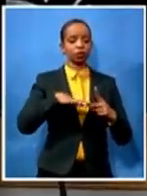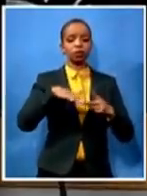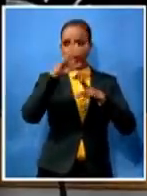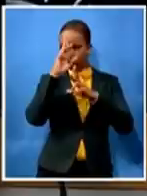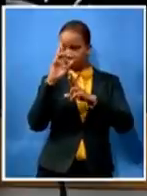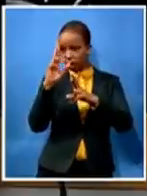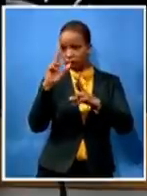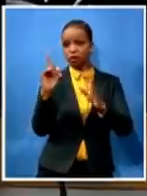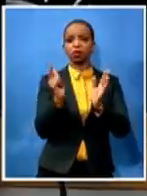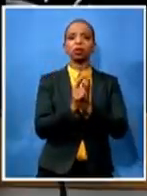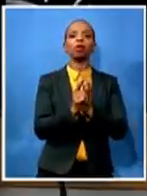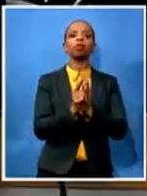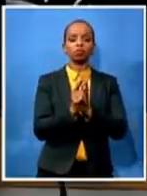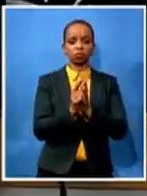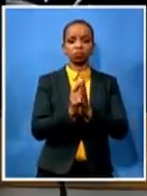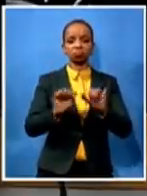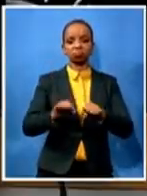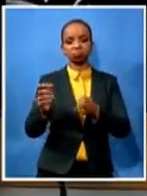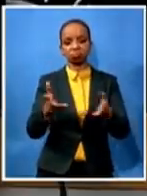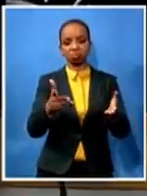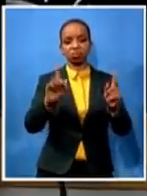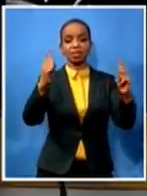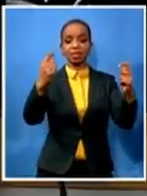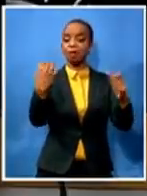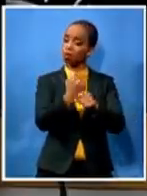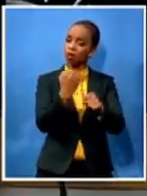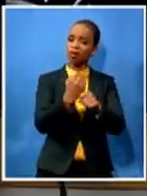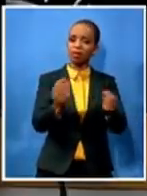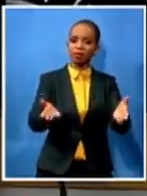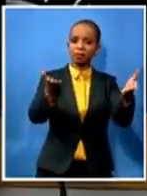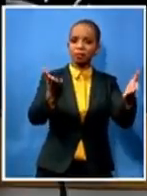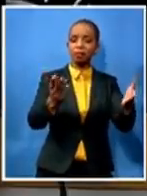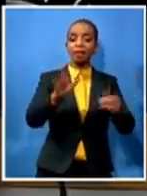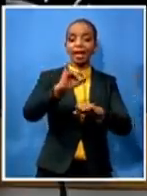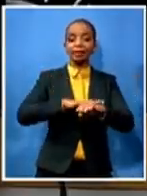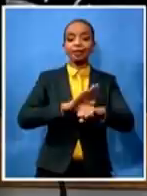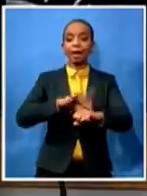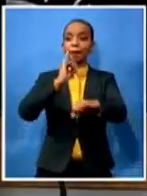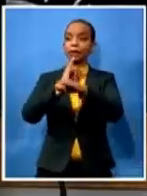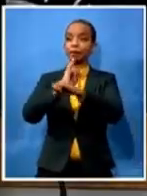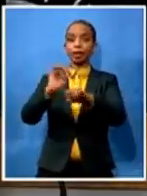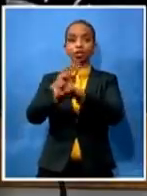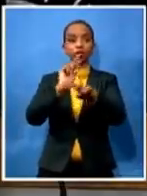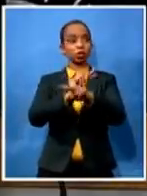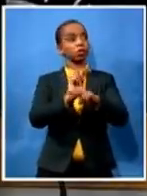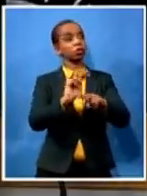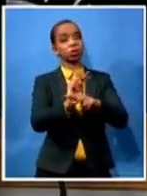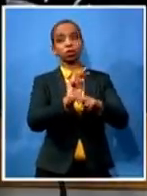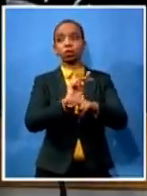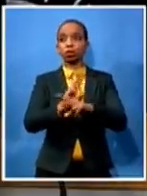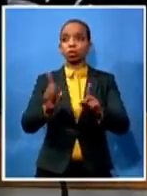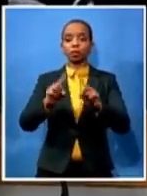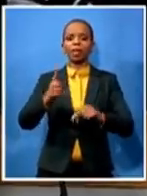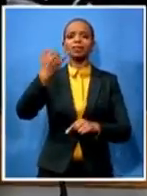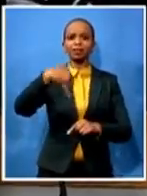that in that inspection still they continued to look for whatever that they were looking for